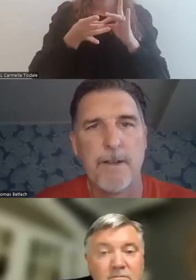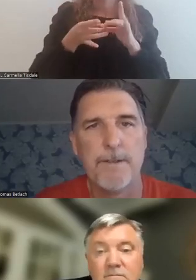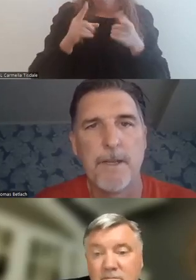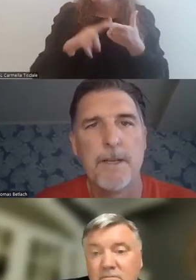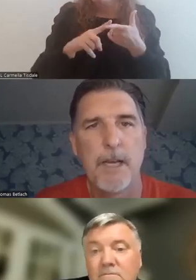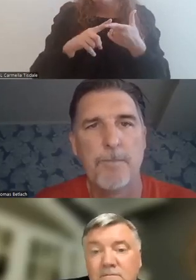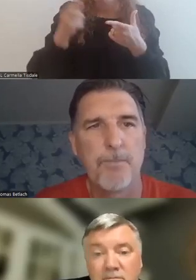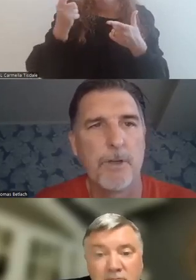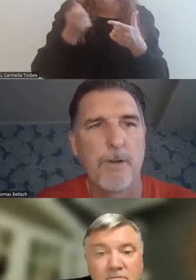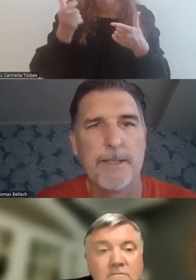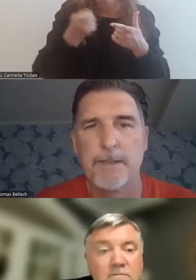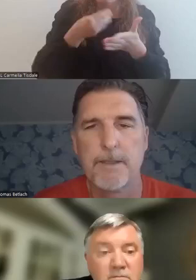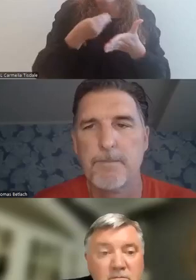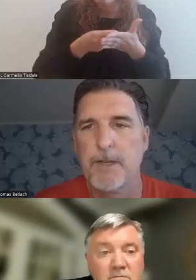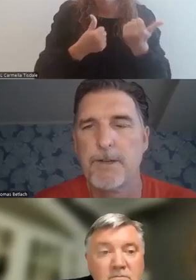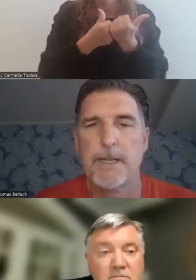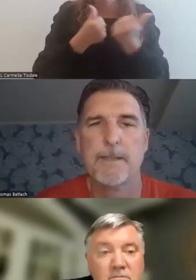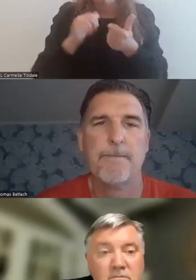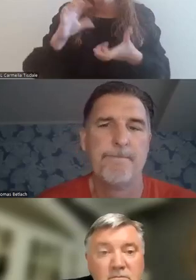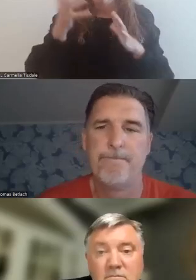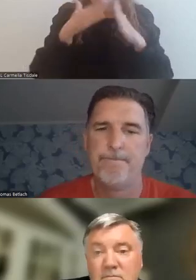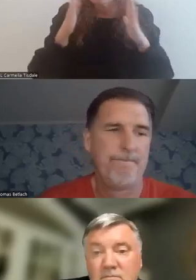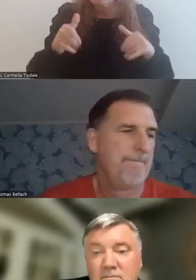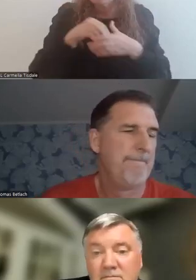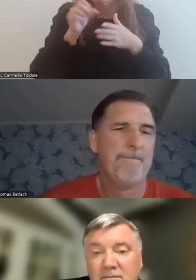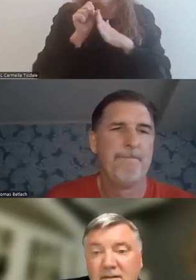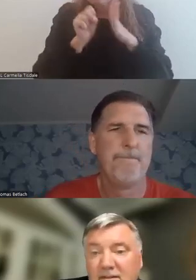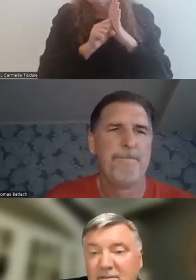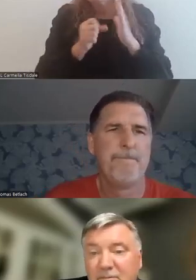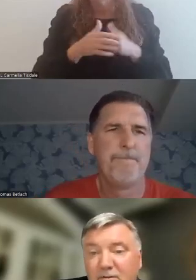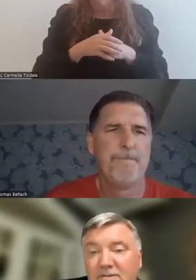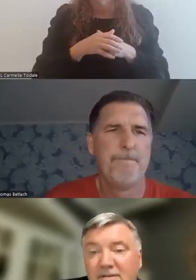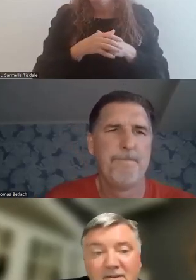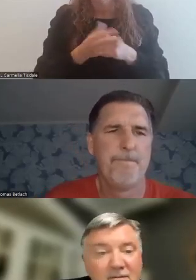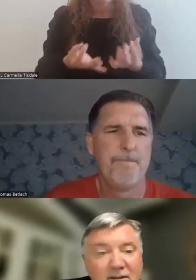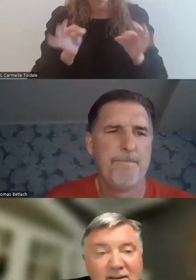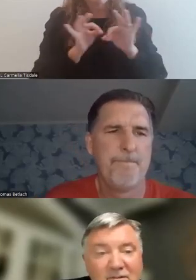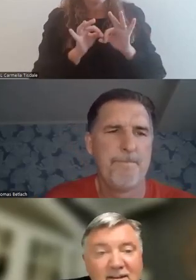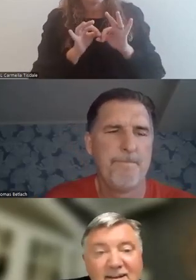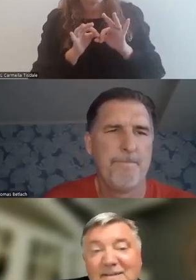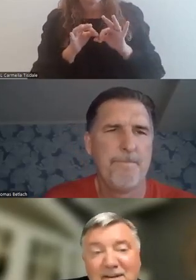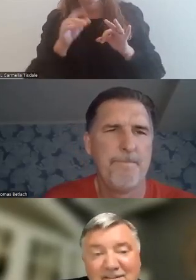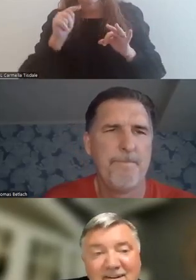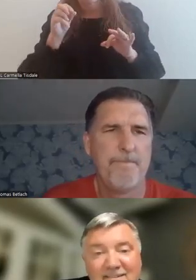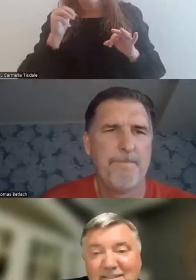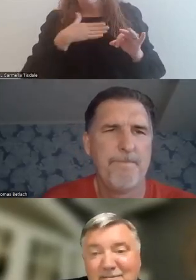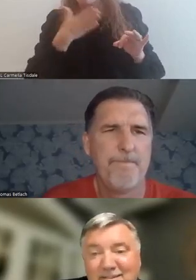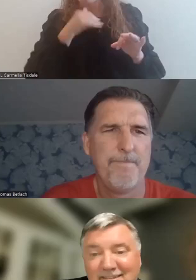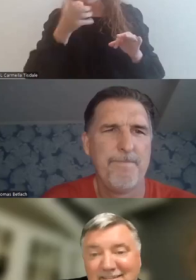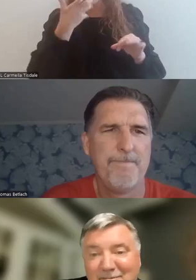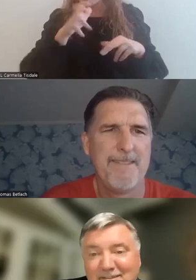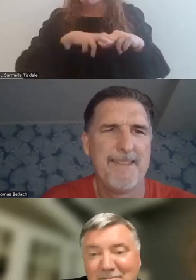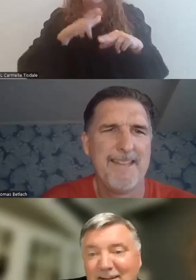down federal funds to help support crisis systems in our states. That's important stuff, Tom, and I'm glad I am not on a